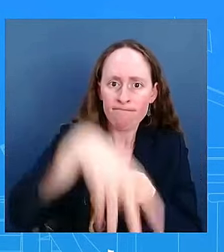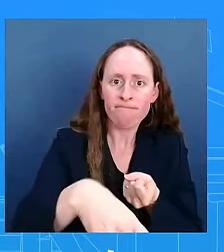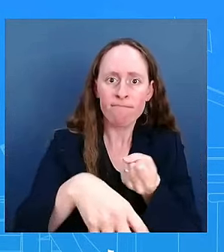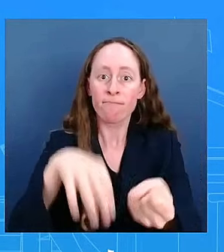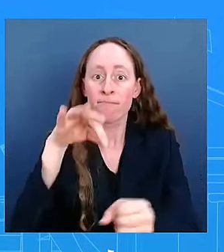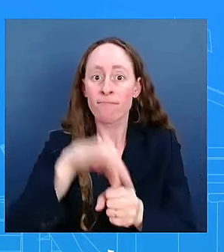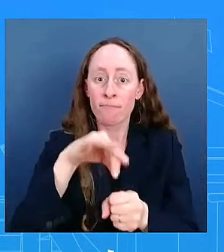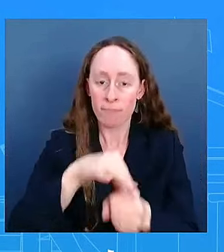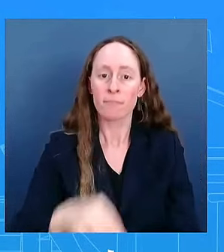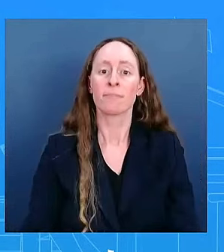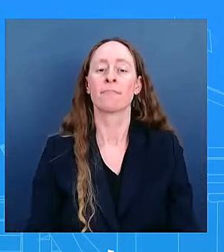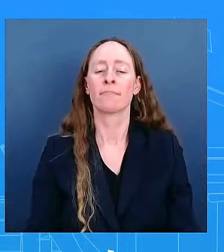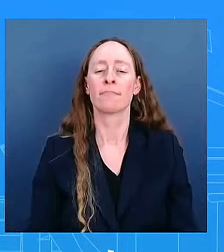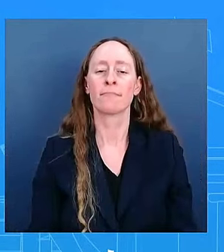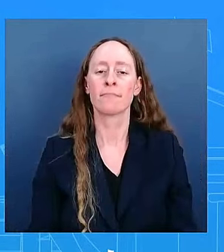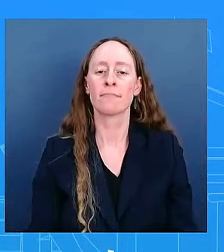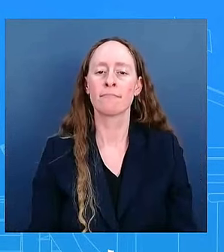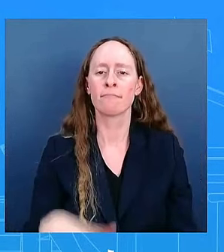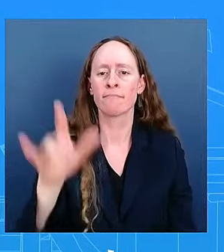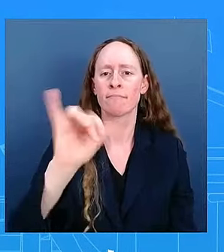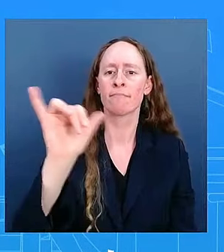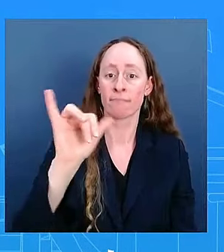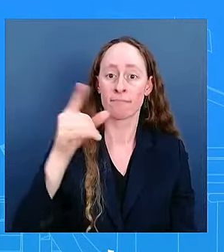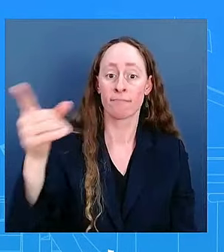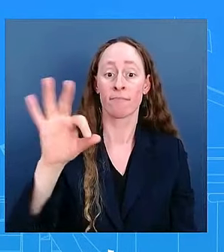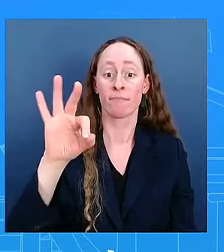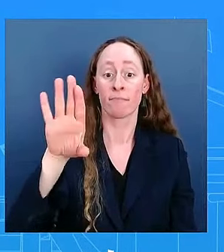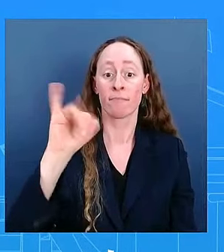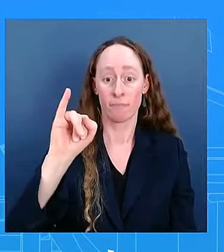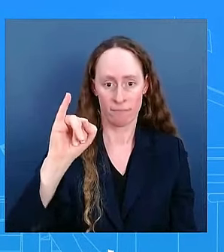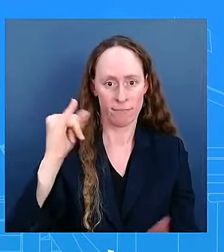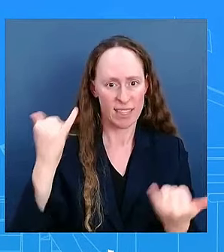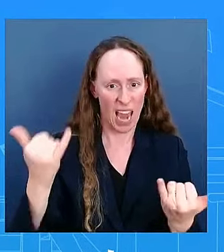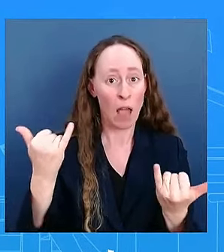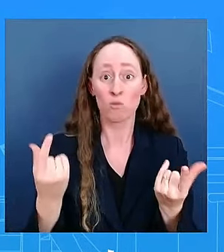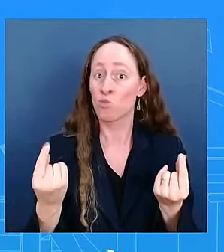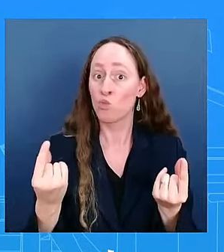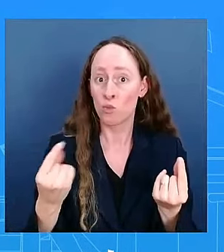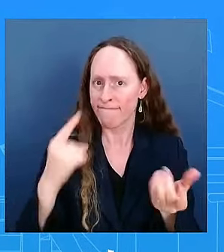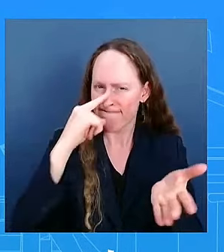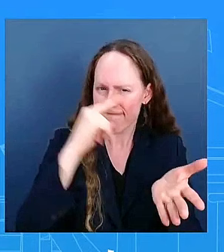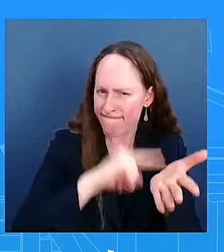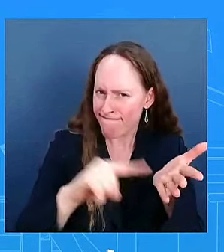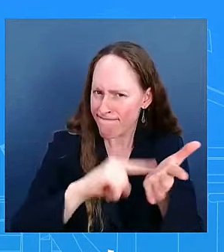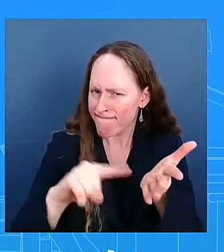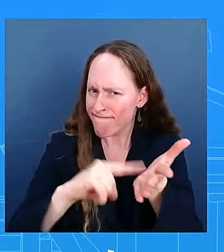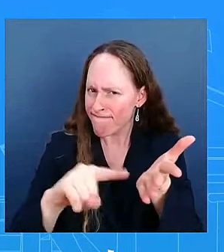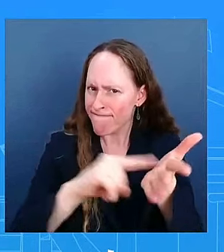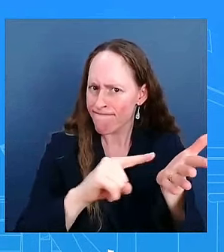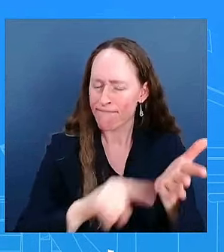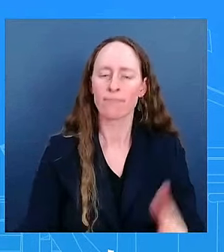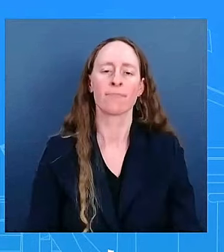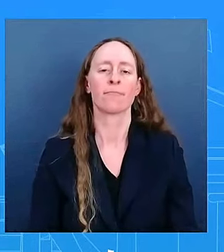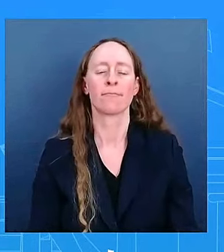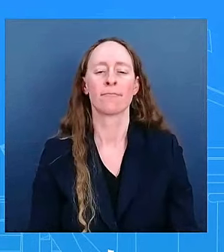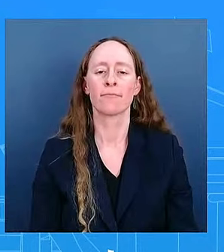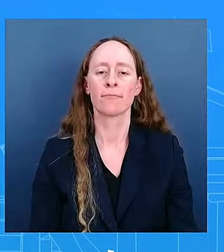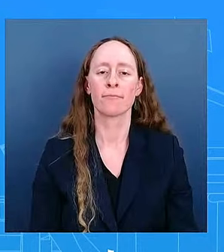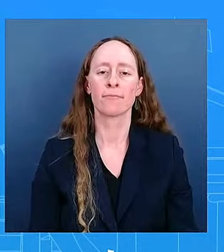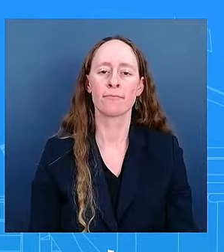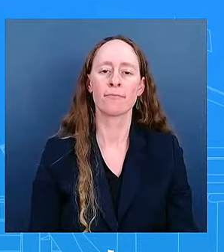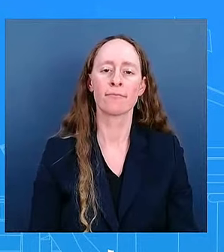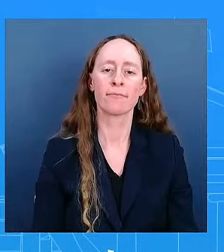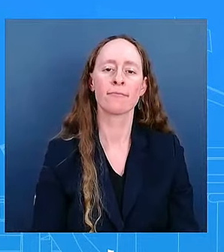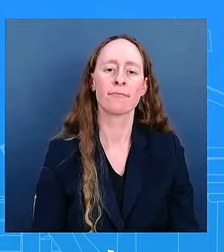incidents. So I would refer you to them specifically about the incidents, but we certainly will call that out, and it is unacceptable.